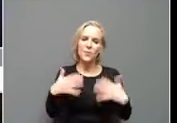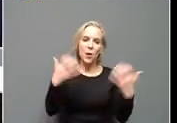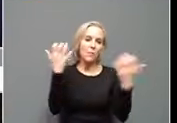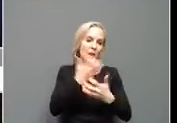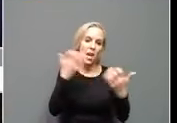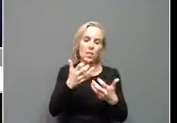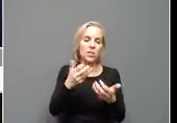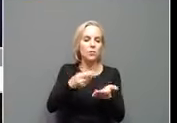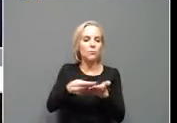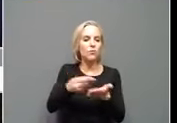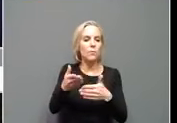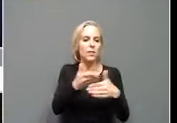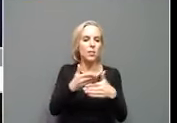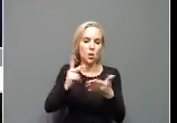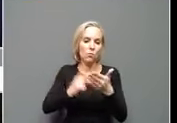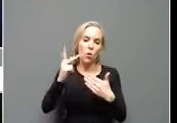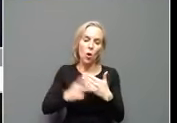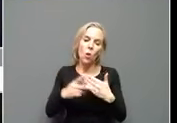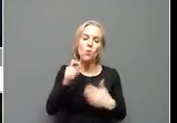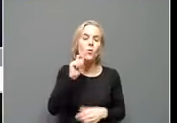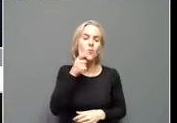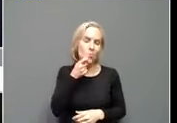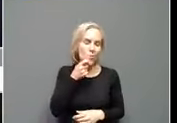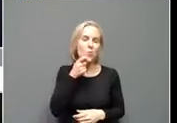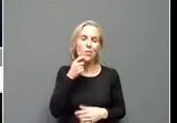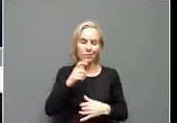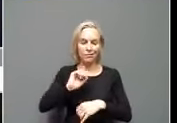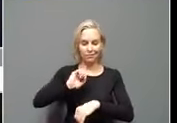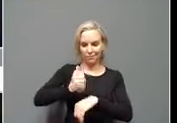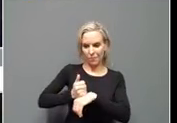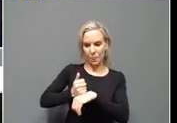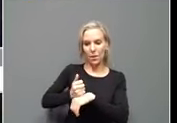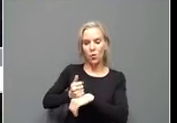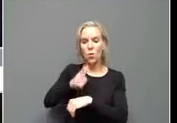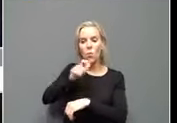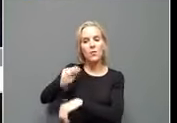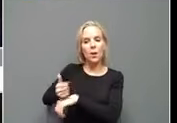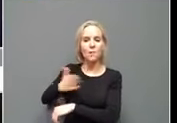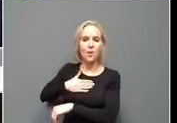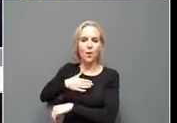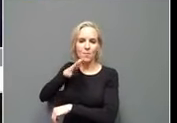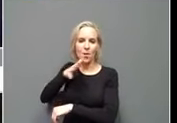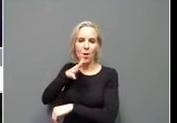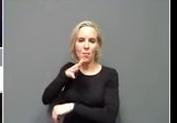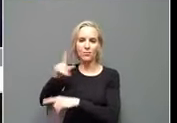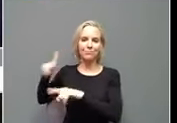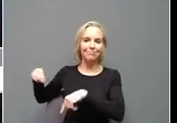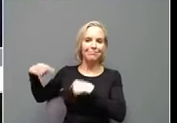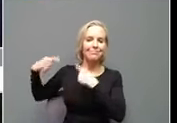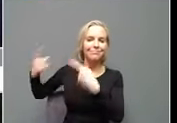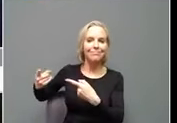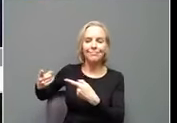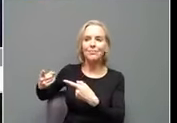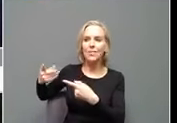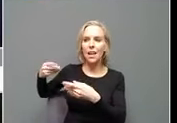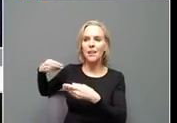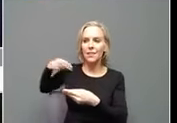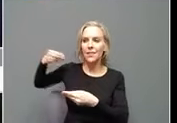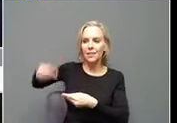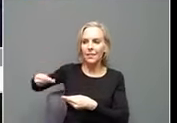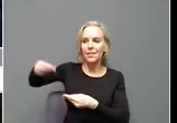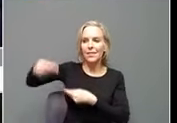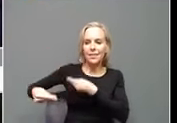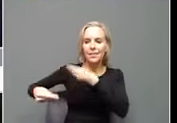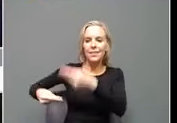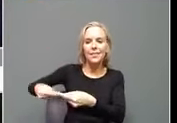program. Pretty neat to see started by my mom, continuing through multiple administrations. Make sure